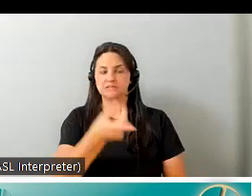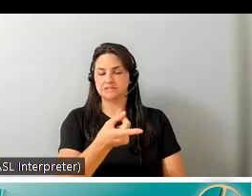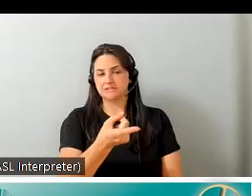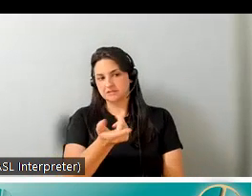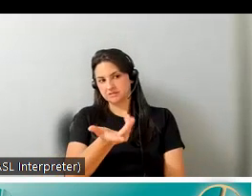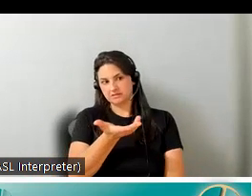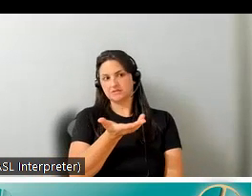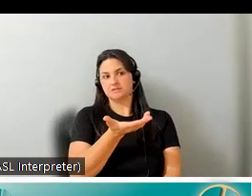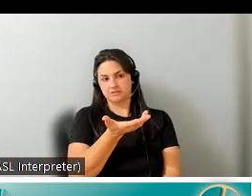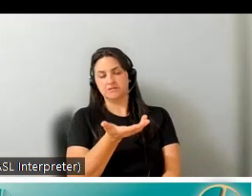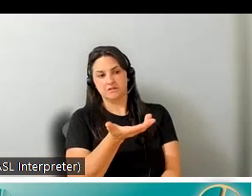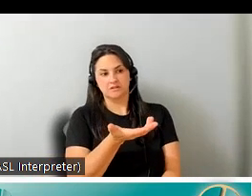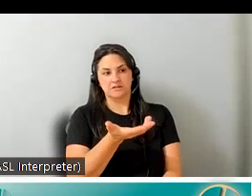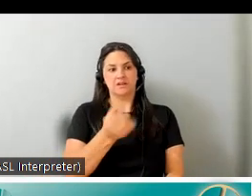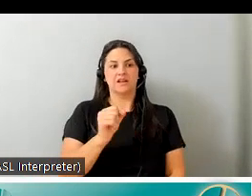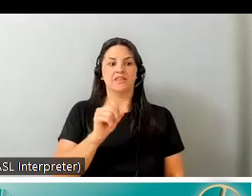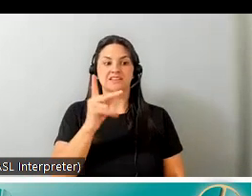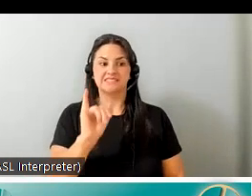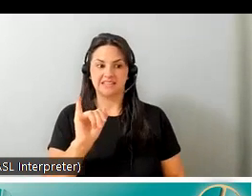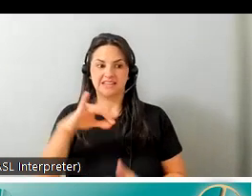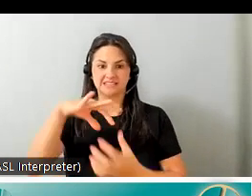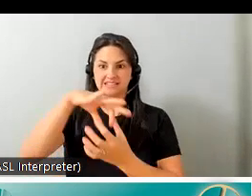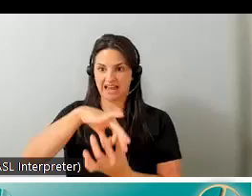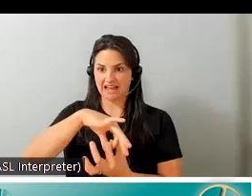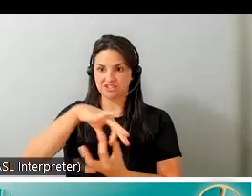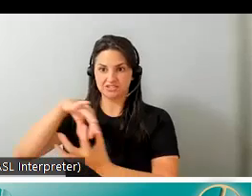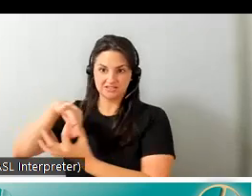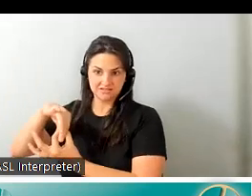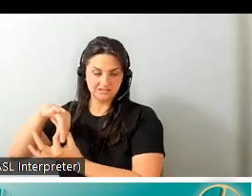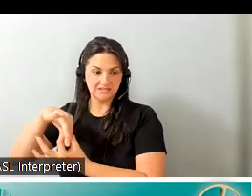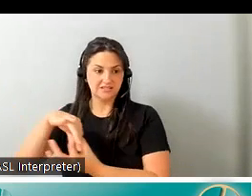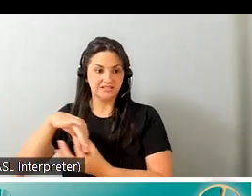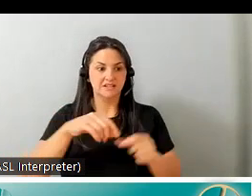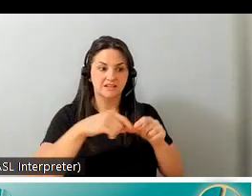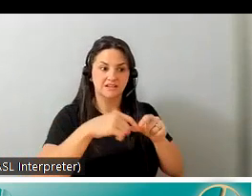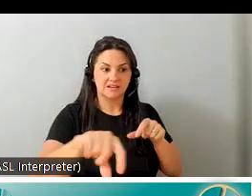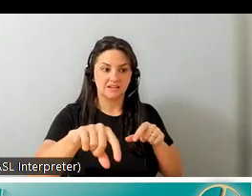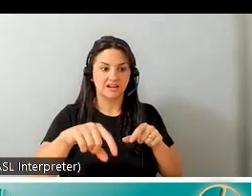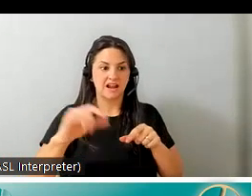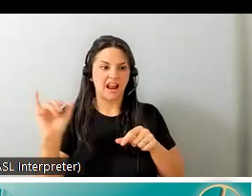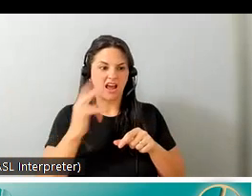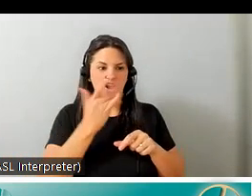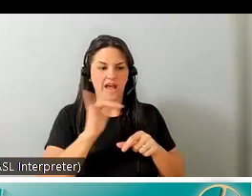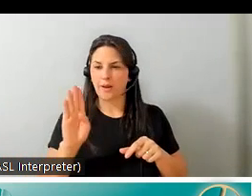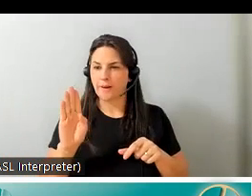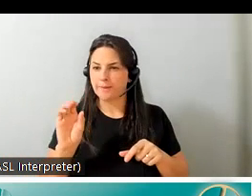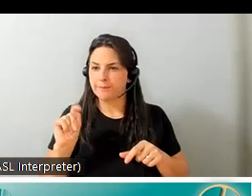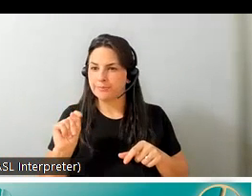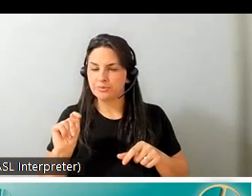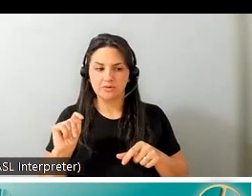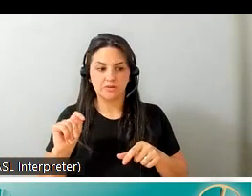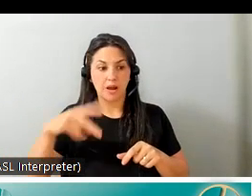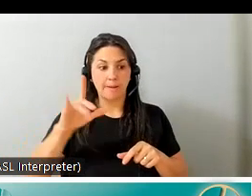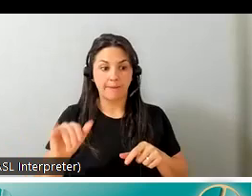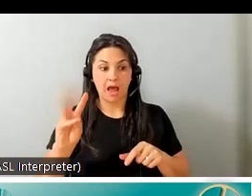uh where the ski is attached i basically uh cut a boot shaped piece of plywood